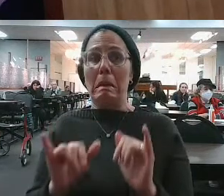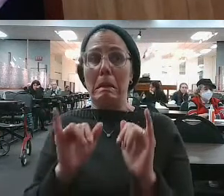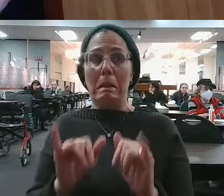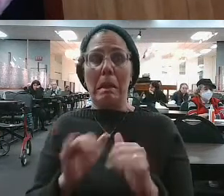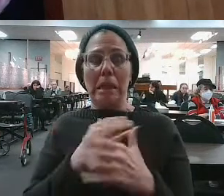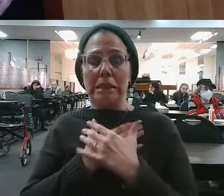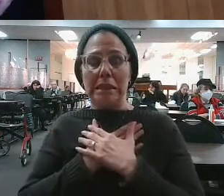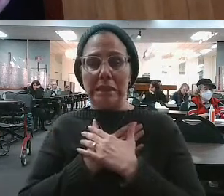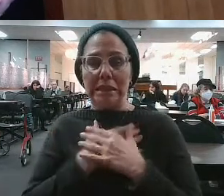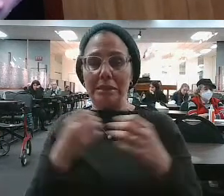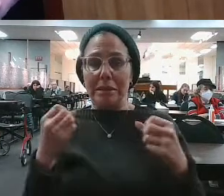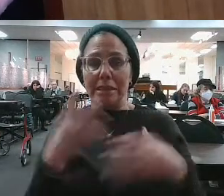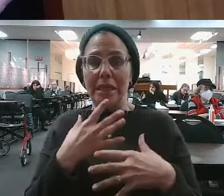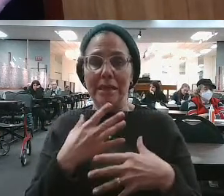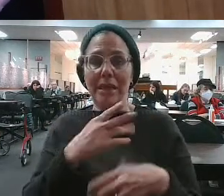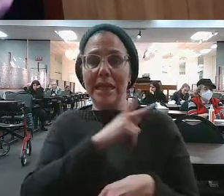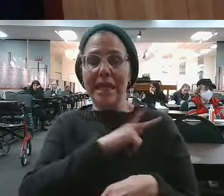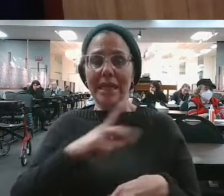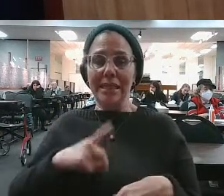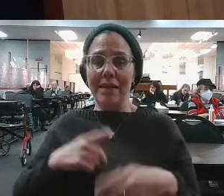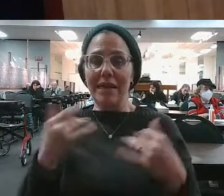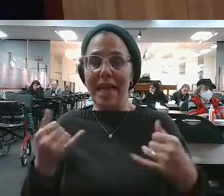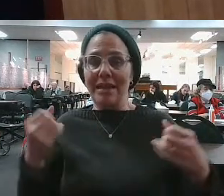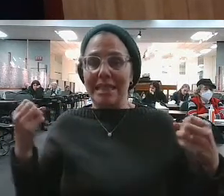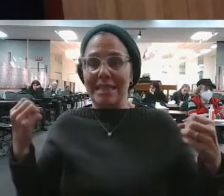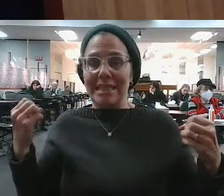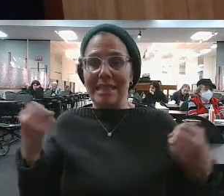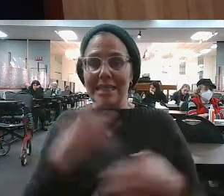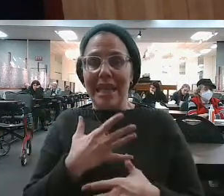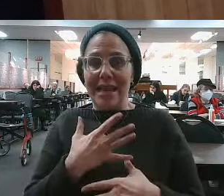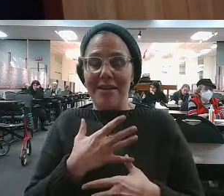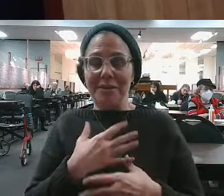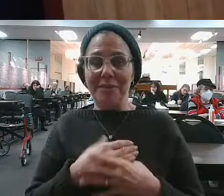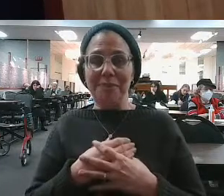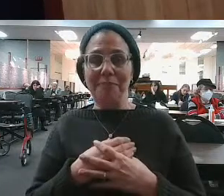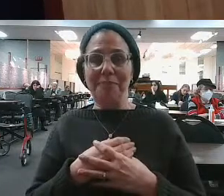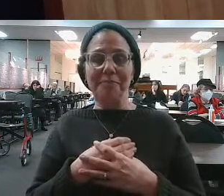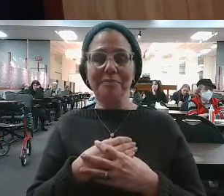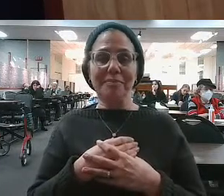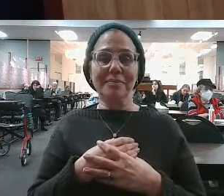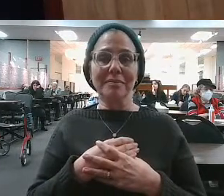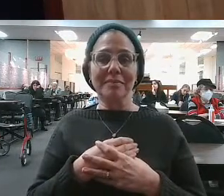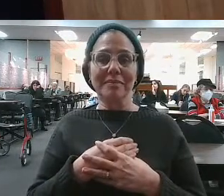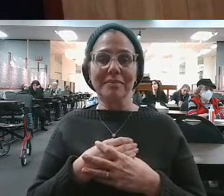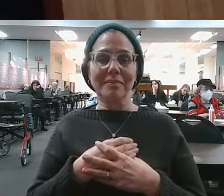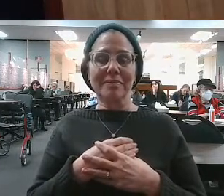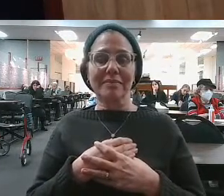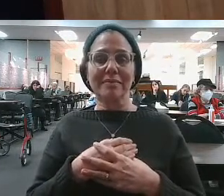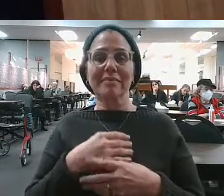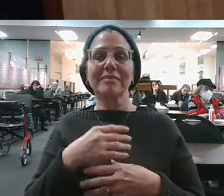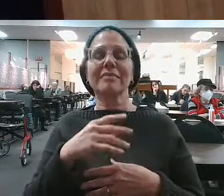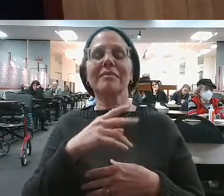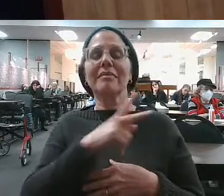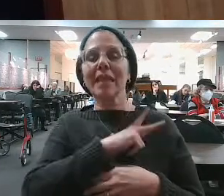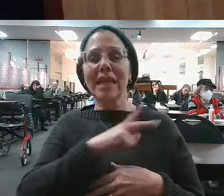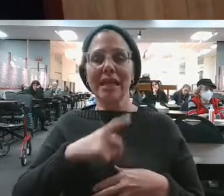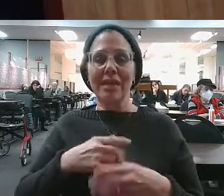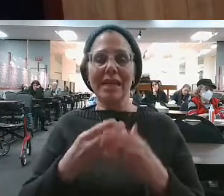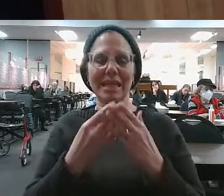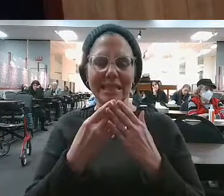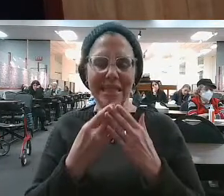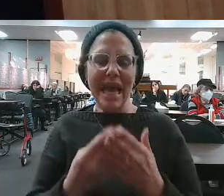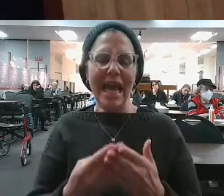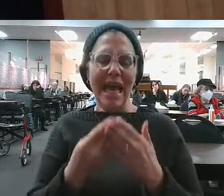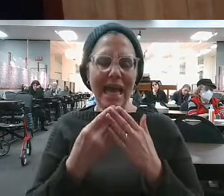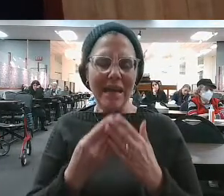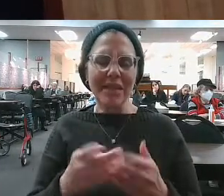He realized he walked into a very precarious situation. Hizchil David is.'lova Omribon Olamim. Aneini B'zuh Asha. David d'Avons to Hashem.